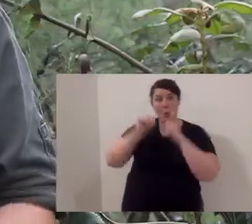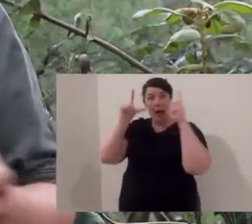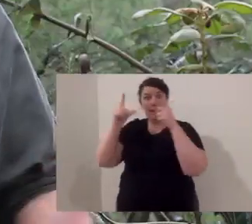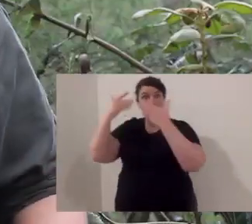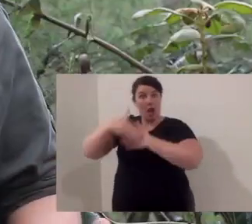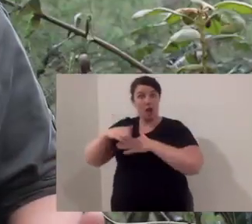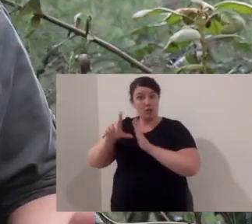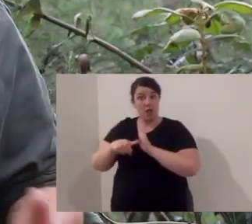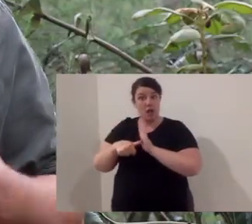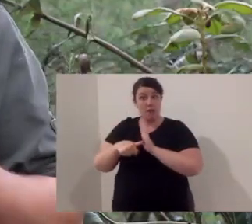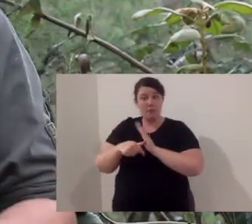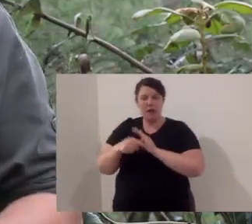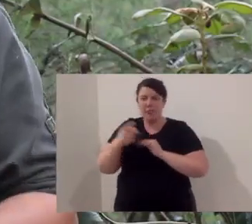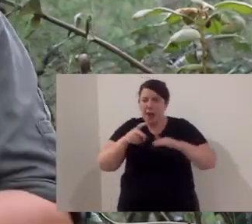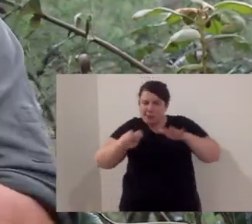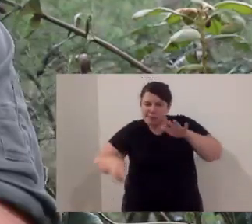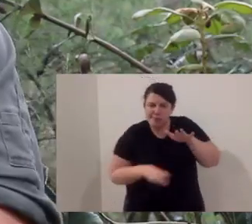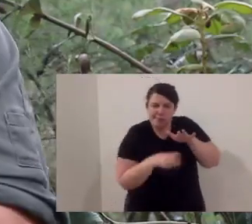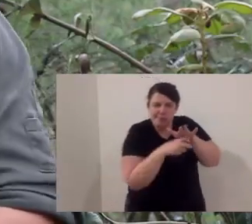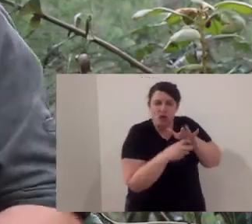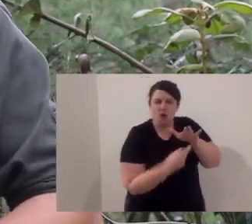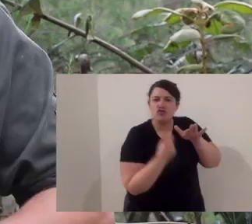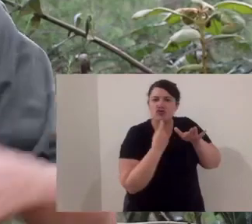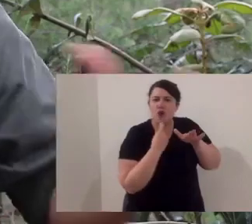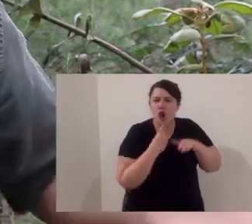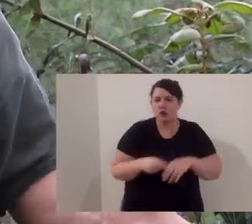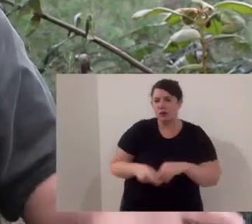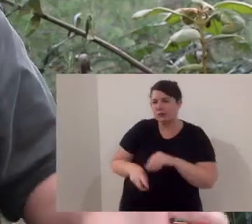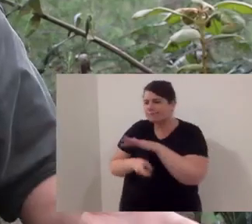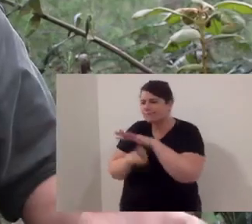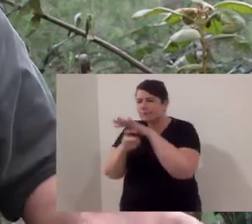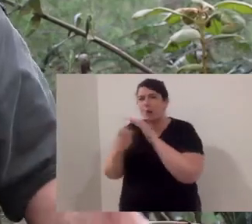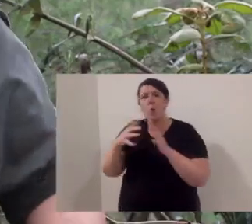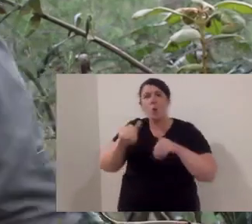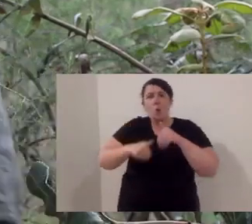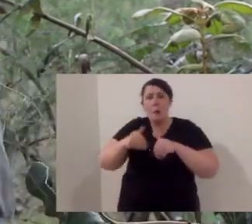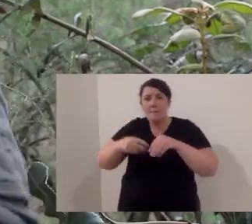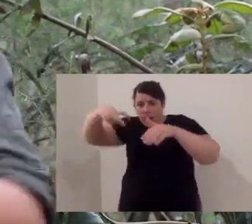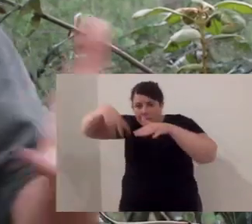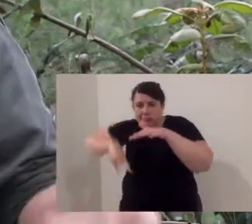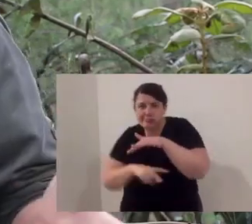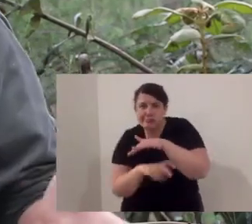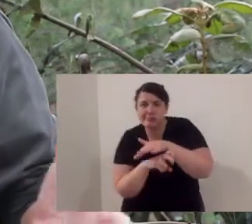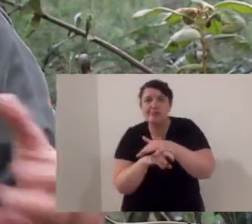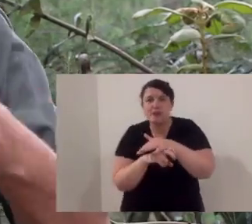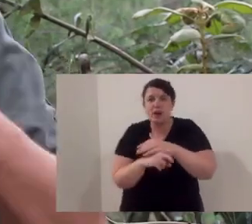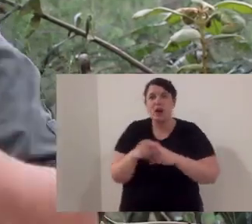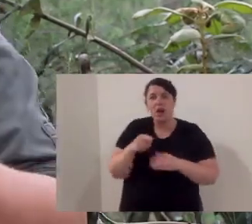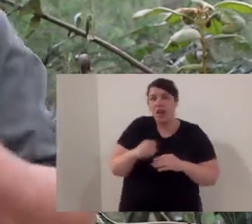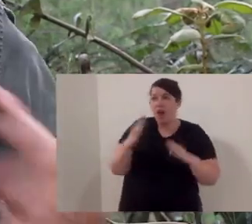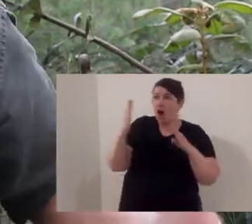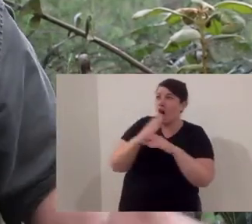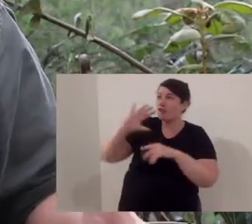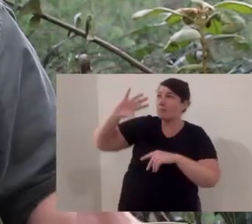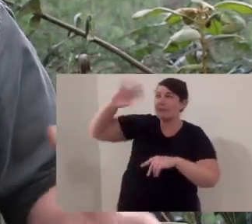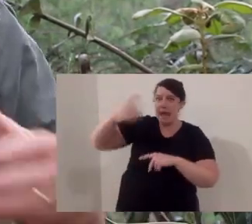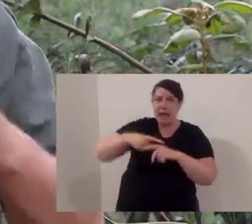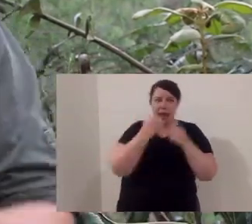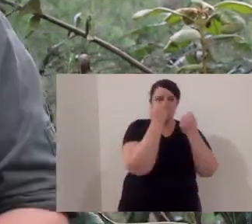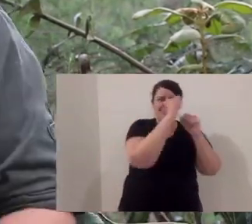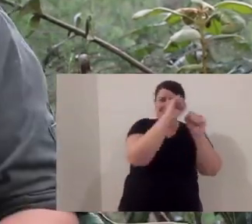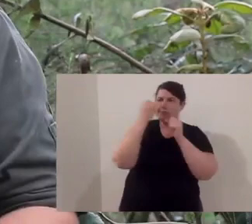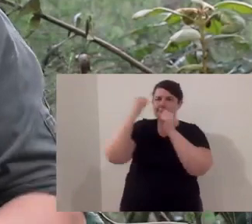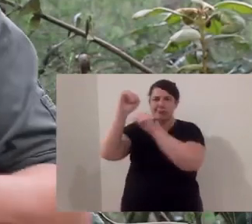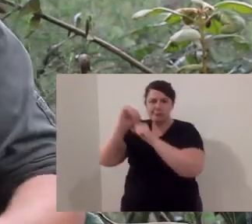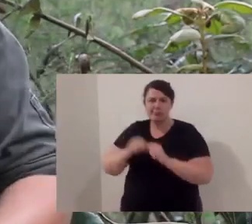during the day. And where they take shelter is in big hollow logs, under rocks, old wombat burrows,